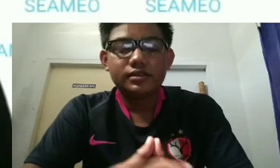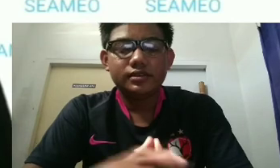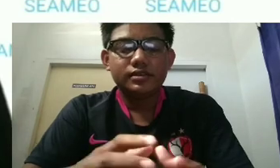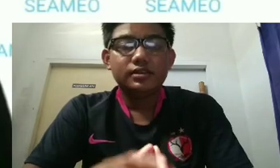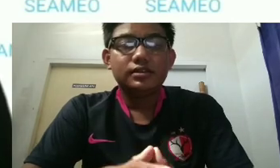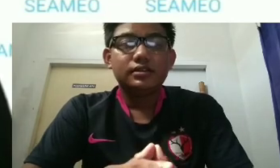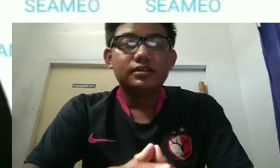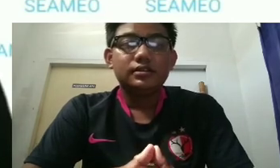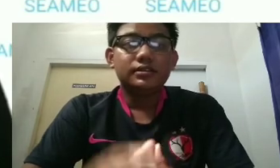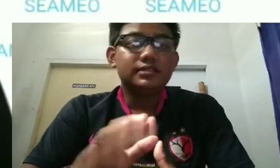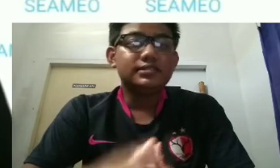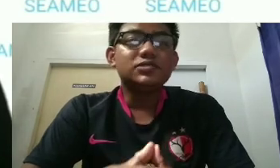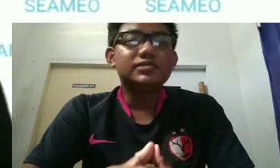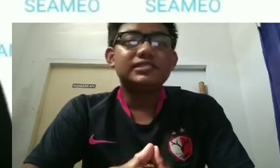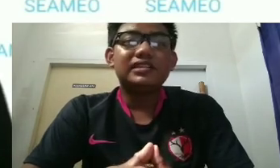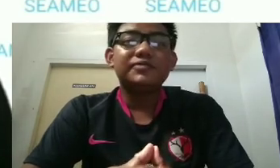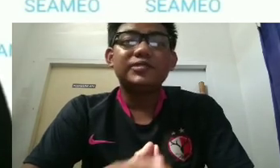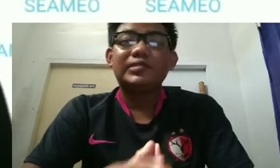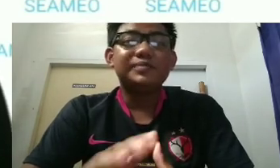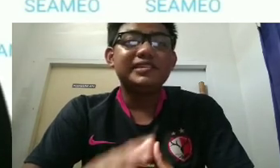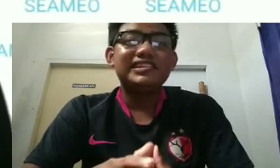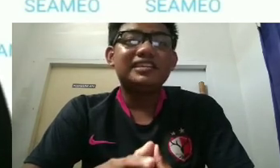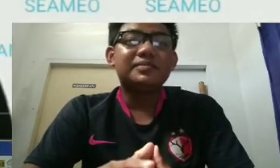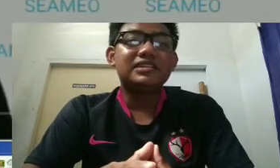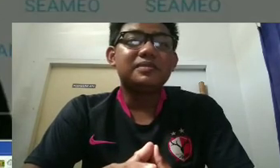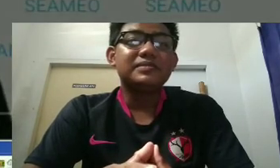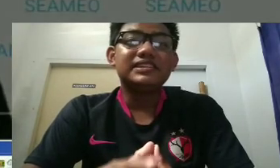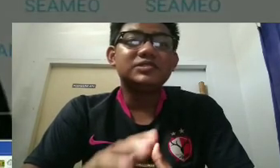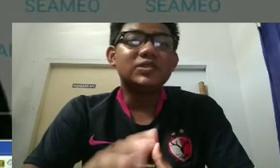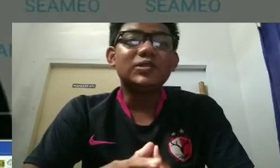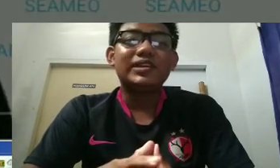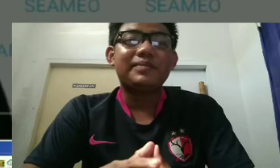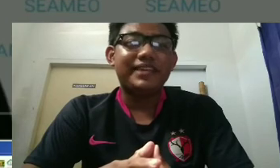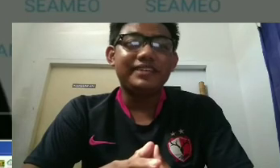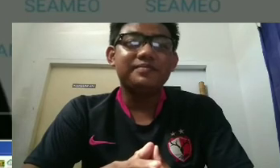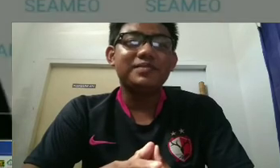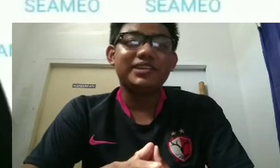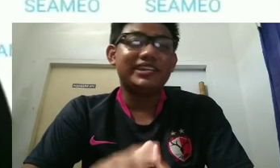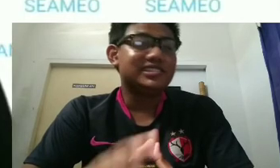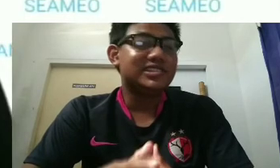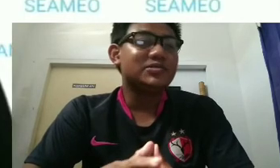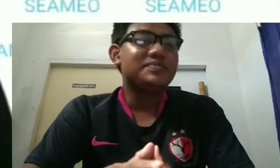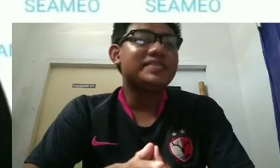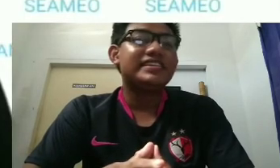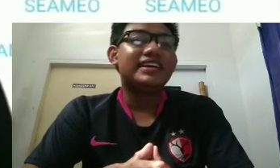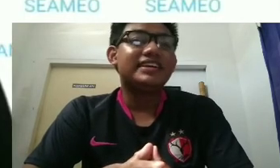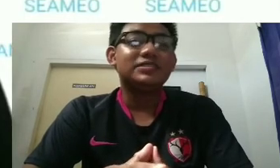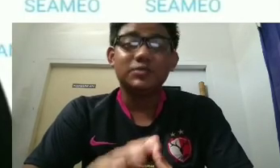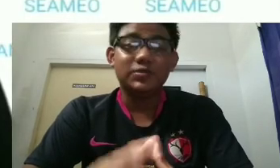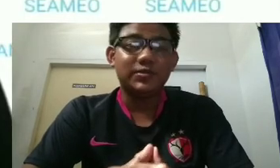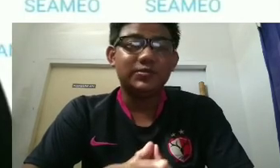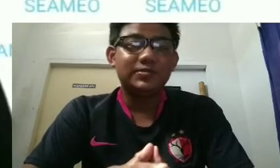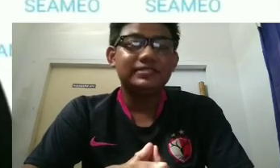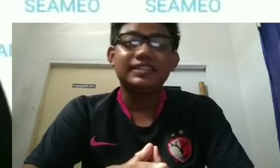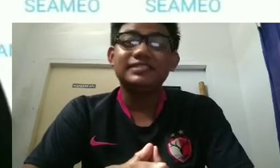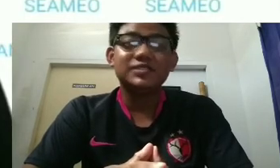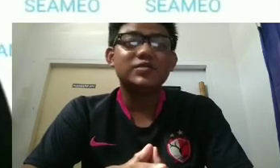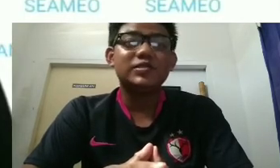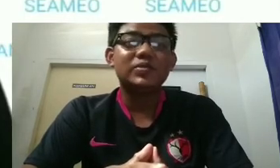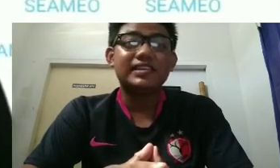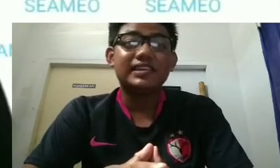teachers, and students to learn and replicate for period of time for a period of time and